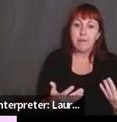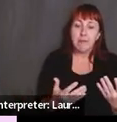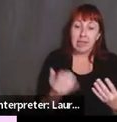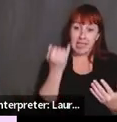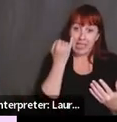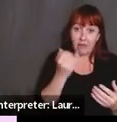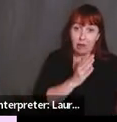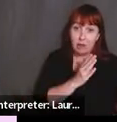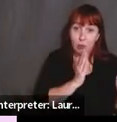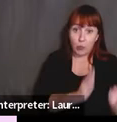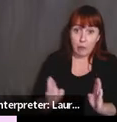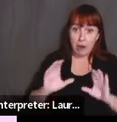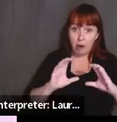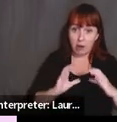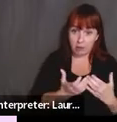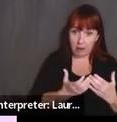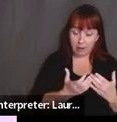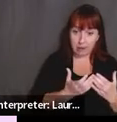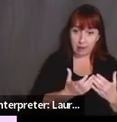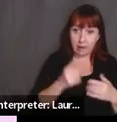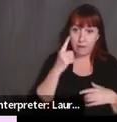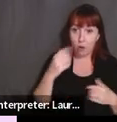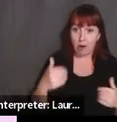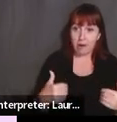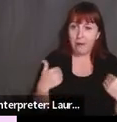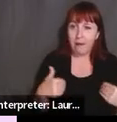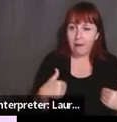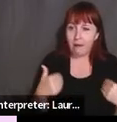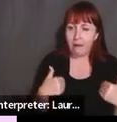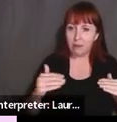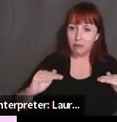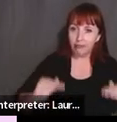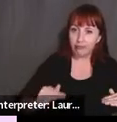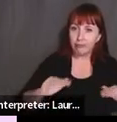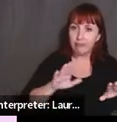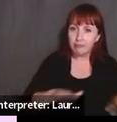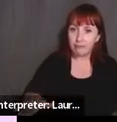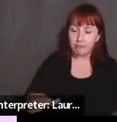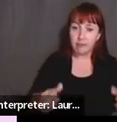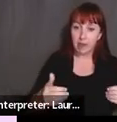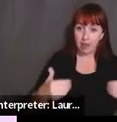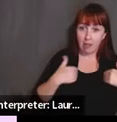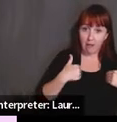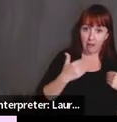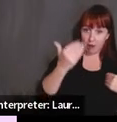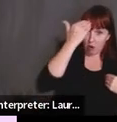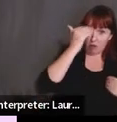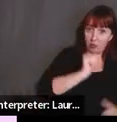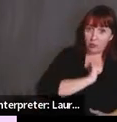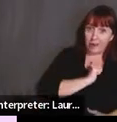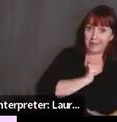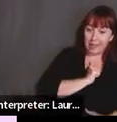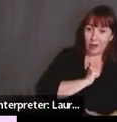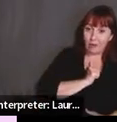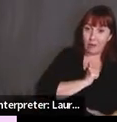prepare classes for, uh, uh, younger students that making sure that we have enough knowledge in order to